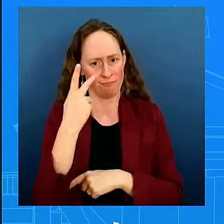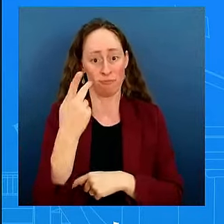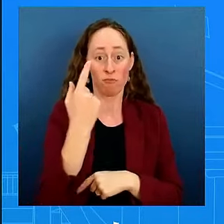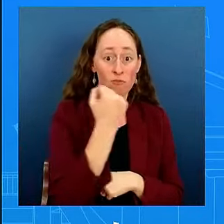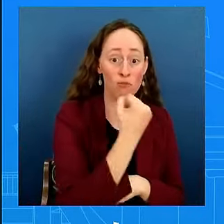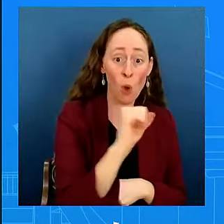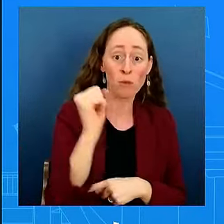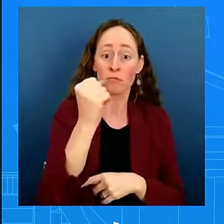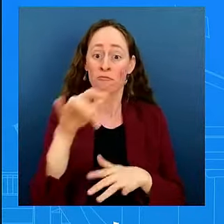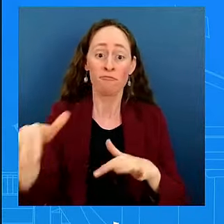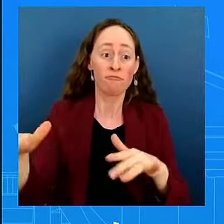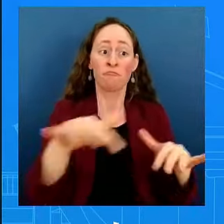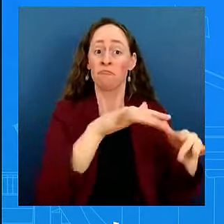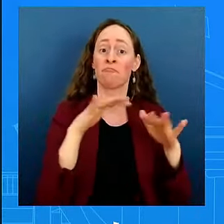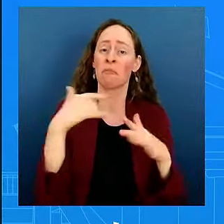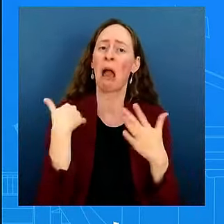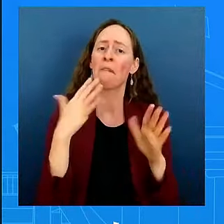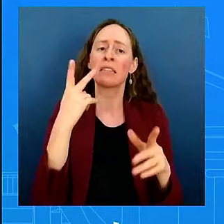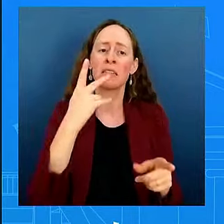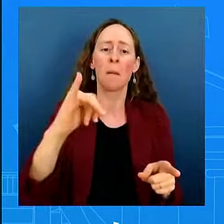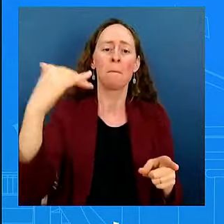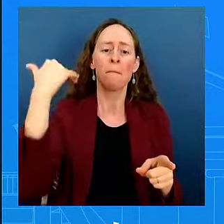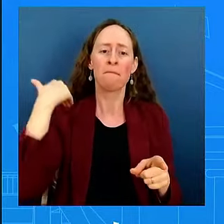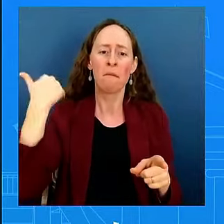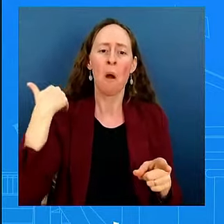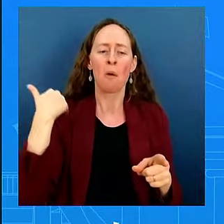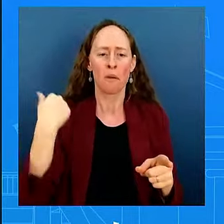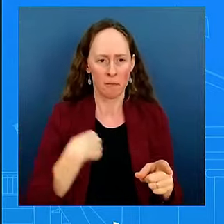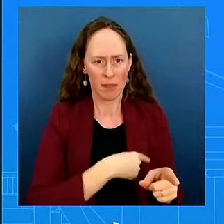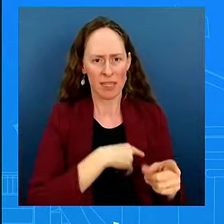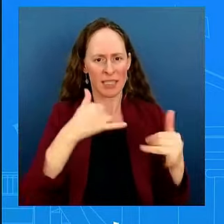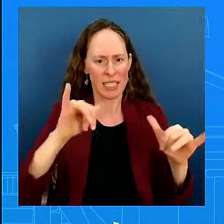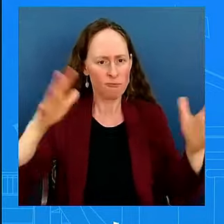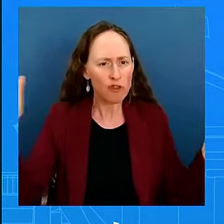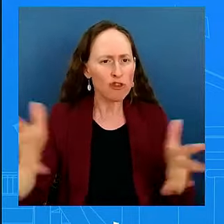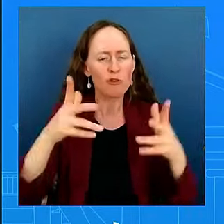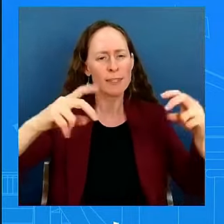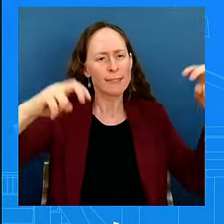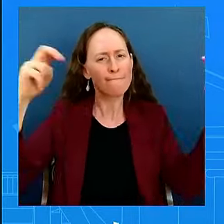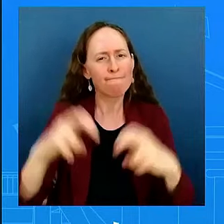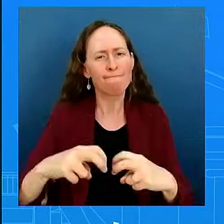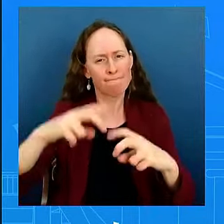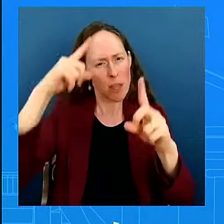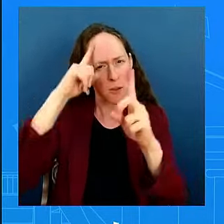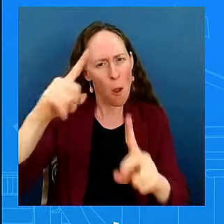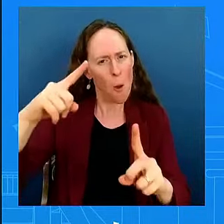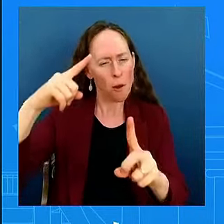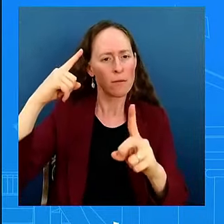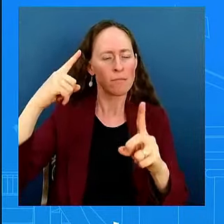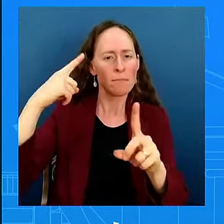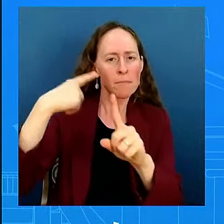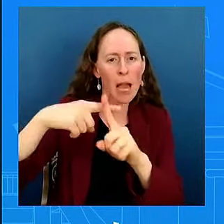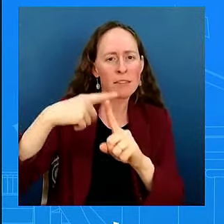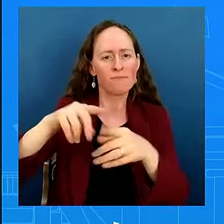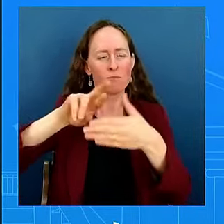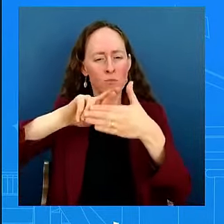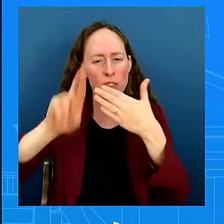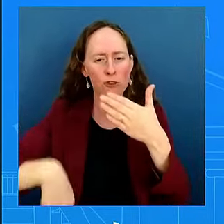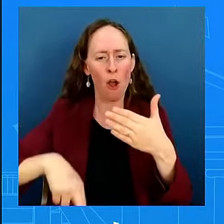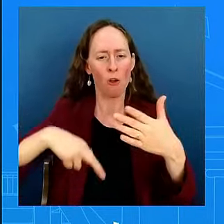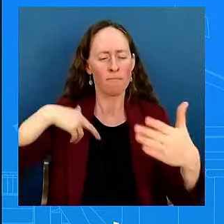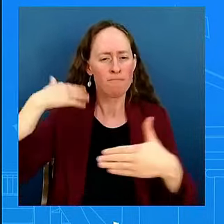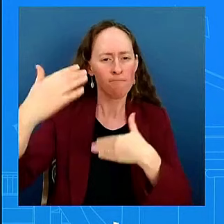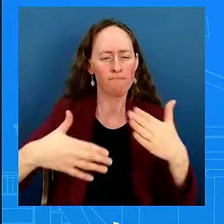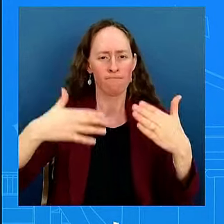to come to the table, negotiate in good faith towards reaching a strong, strong contract. And that's what the president